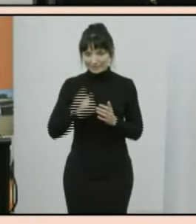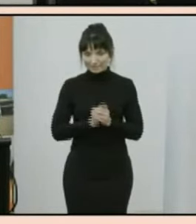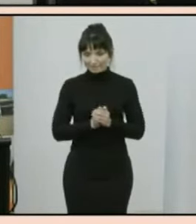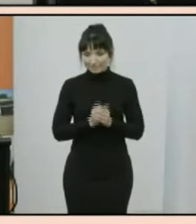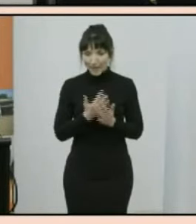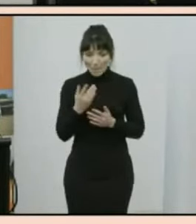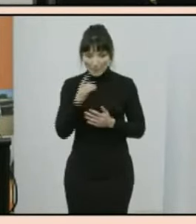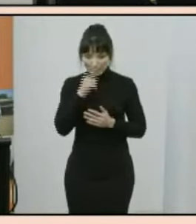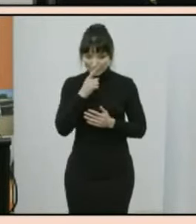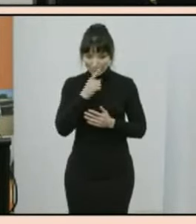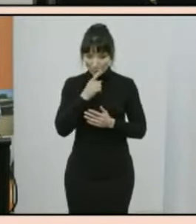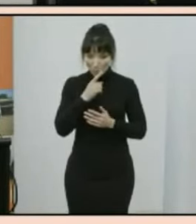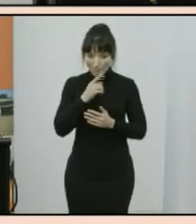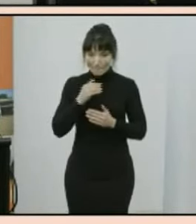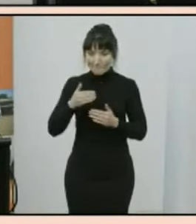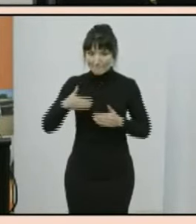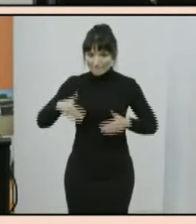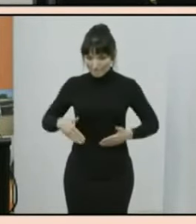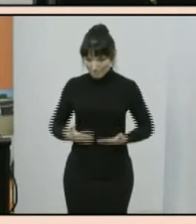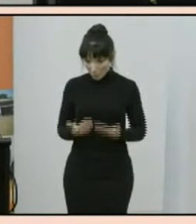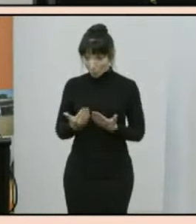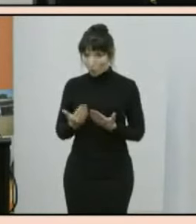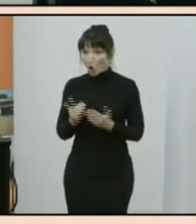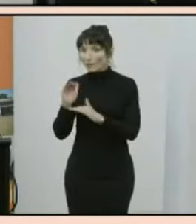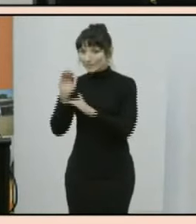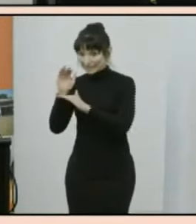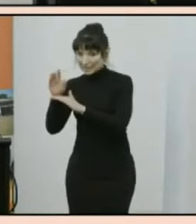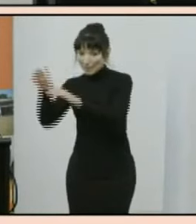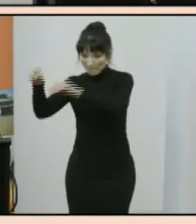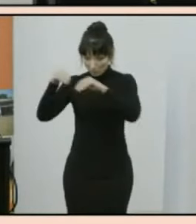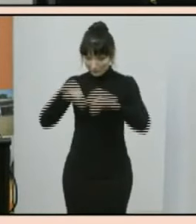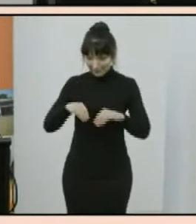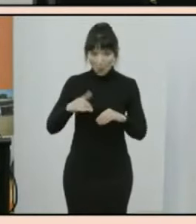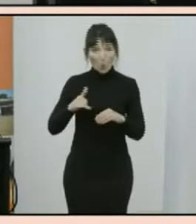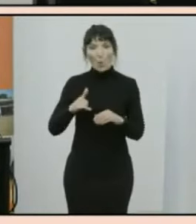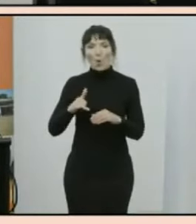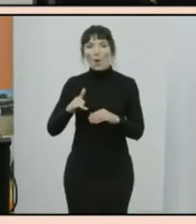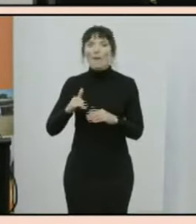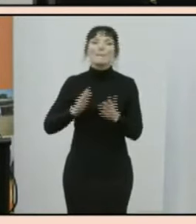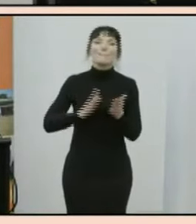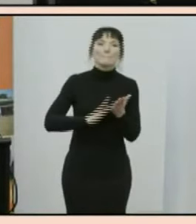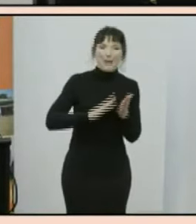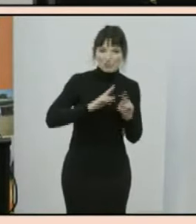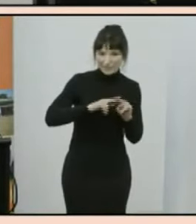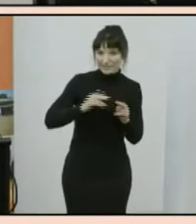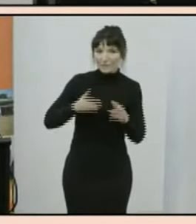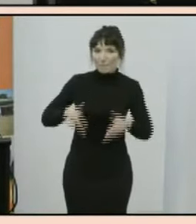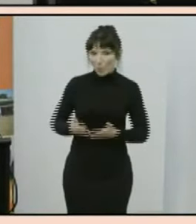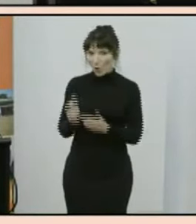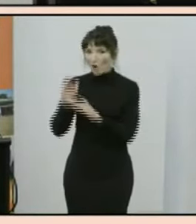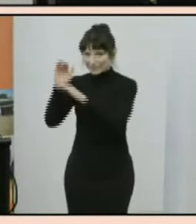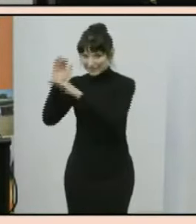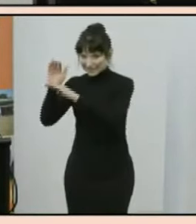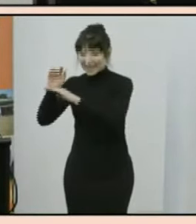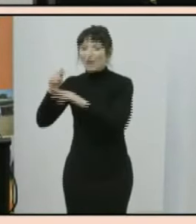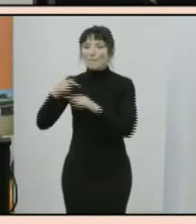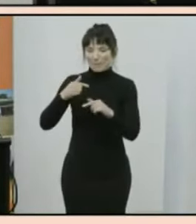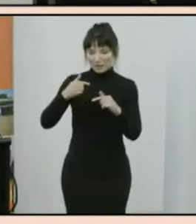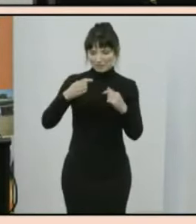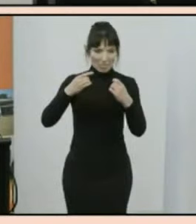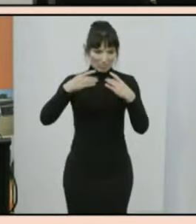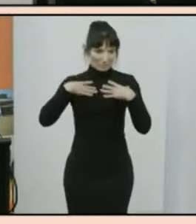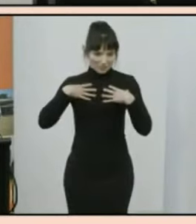australians those born overseas and second generation australians those with one or one or both parents born overseas which includes me